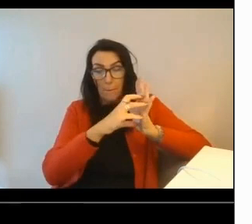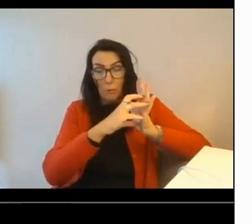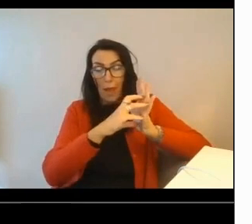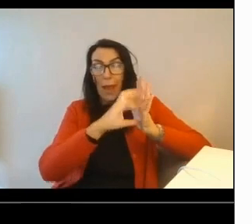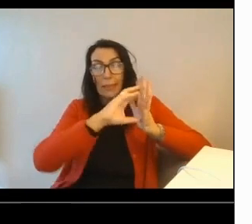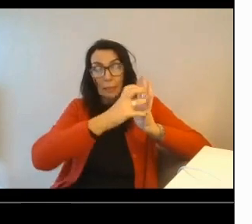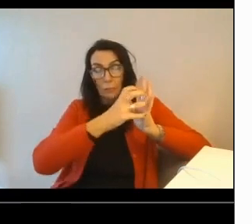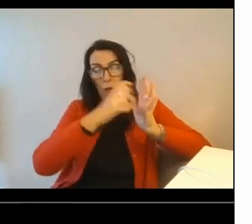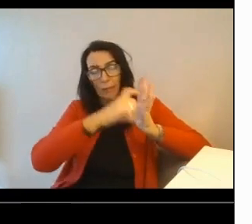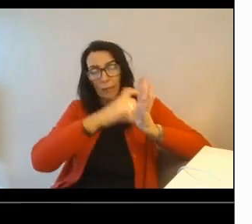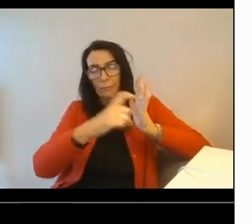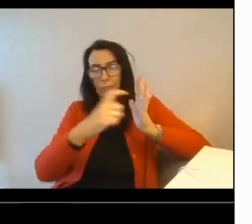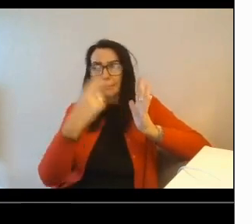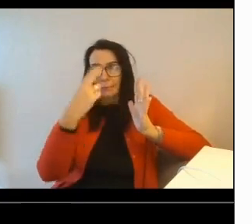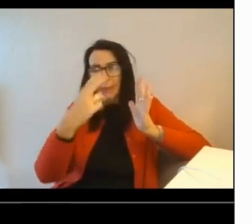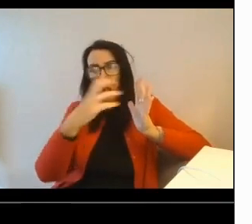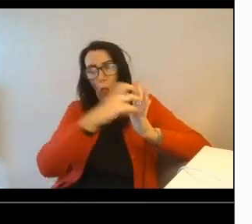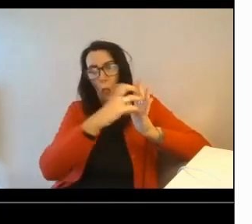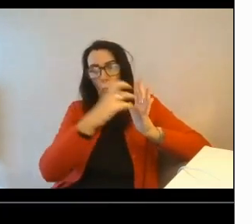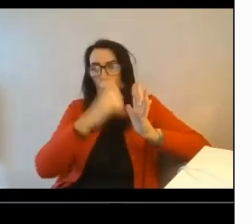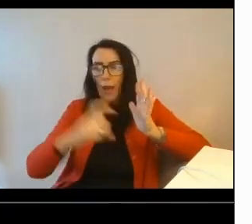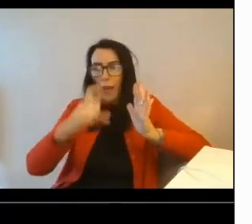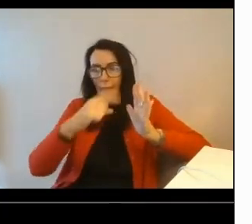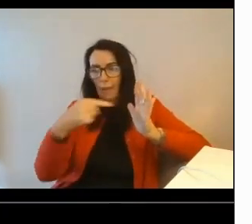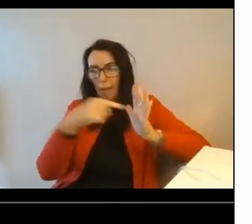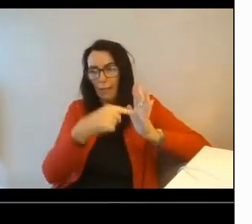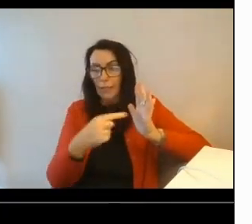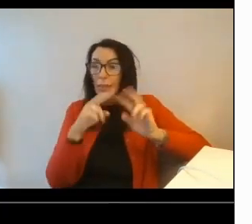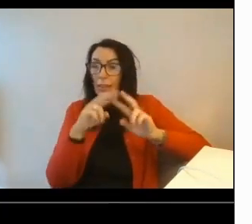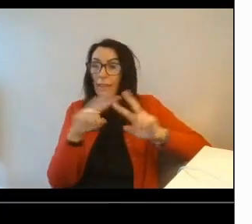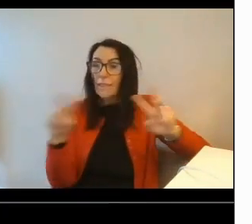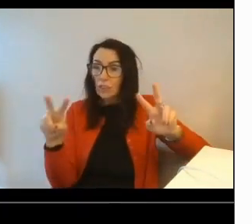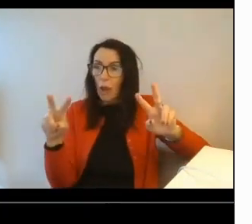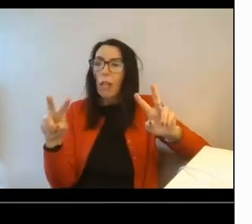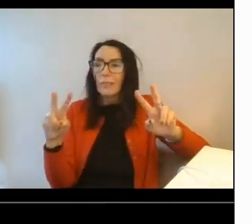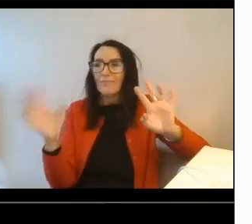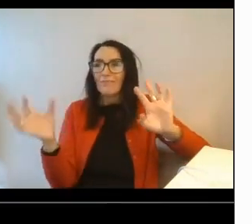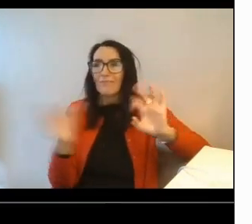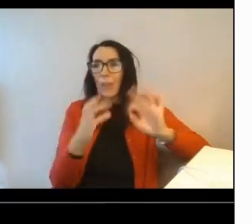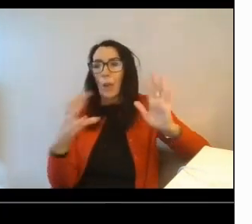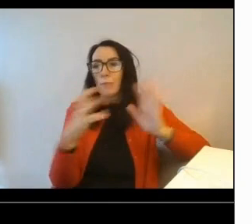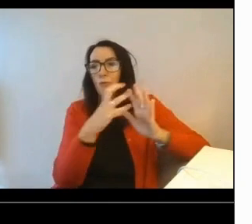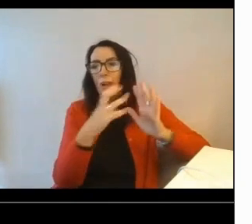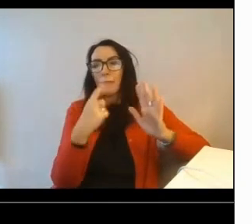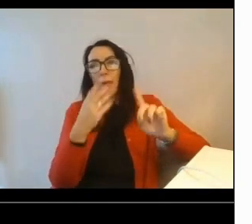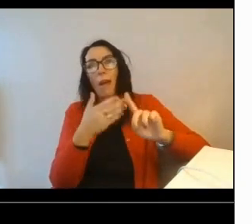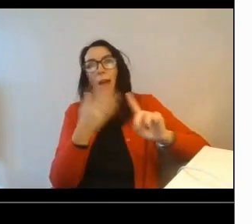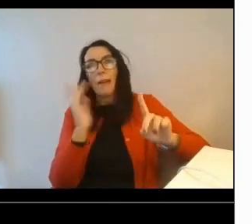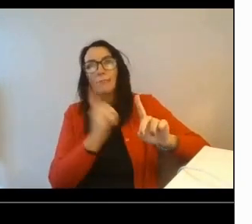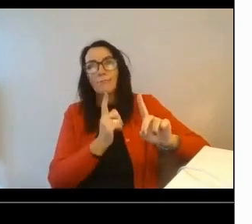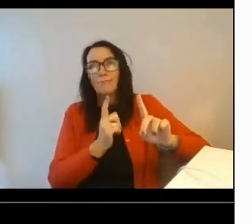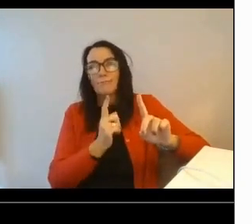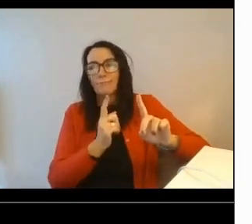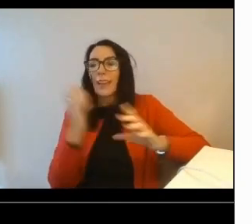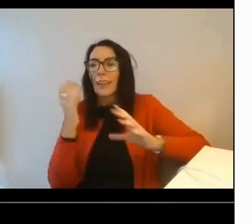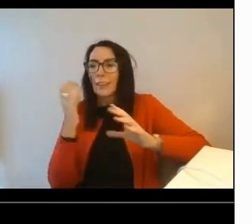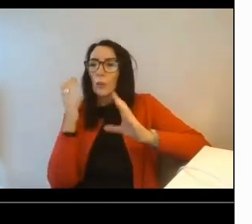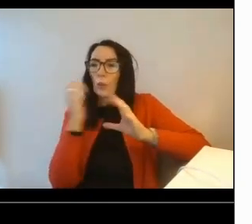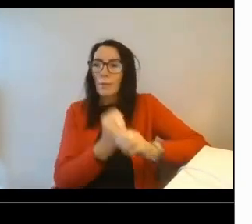with your logo and colors. This helps ensure visual consistency with your brand and clearly demonstrates your organization's commitment to net zero.